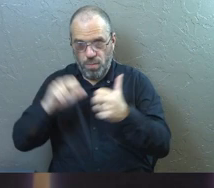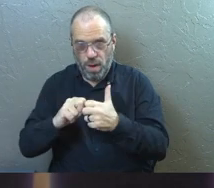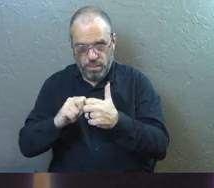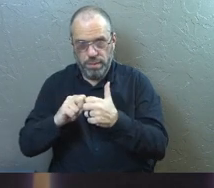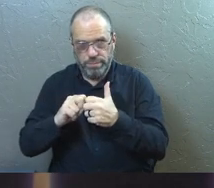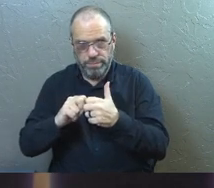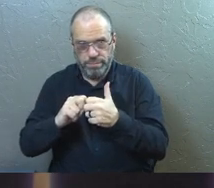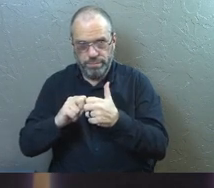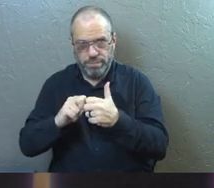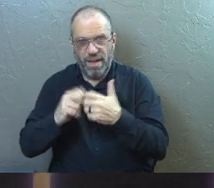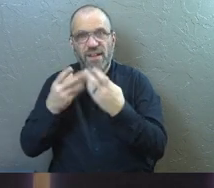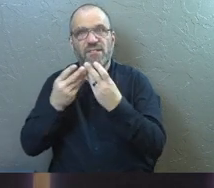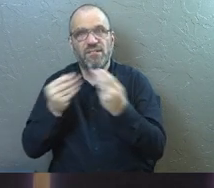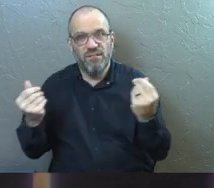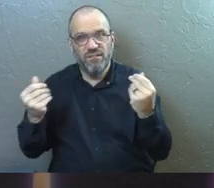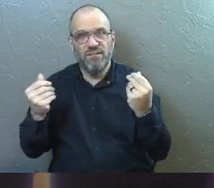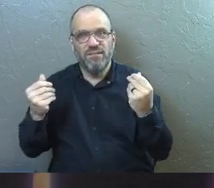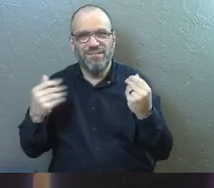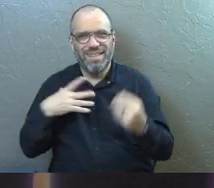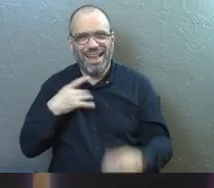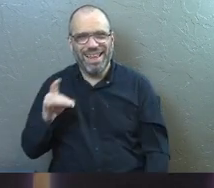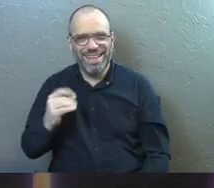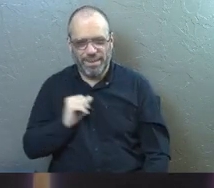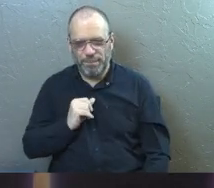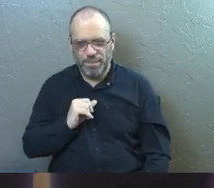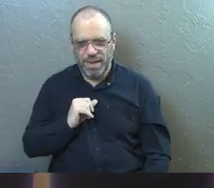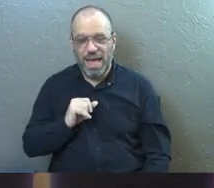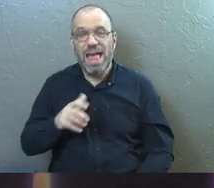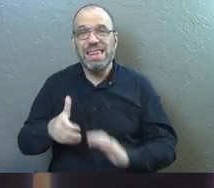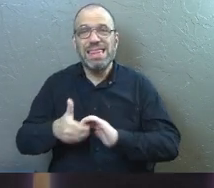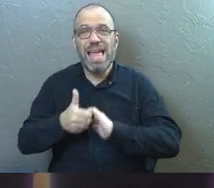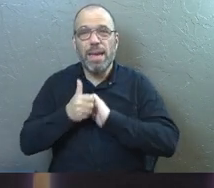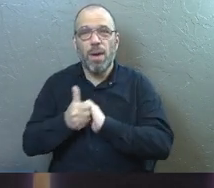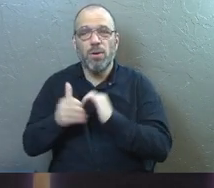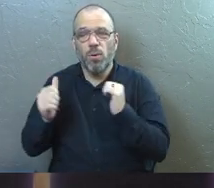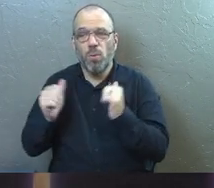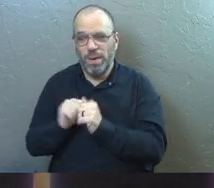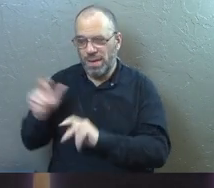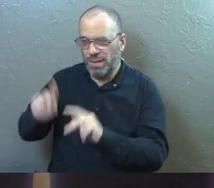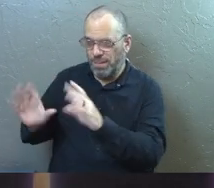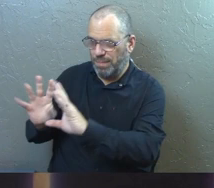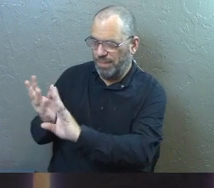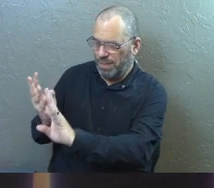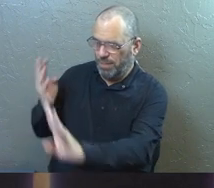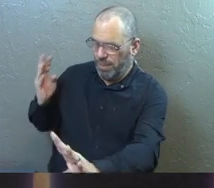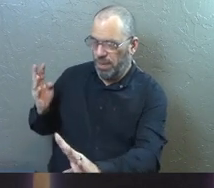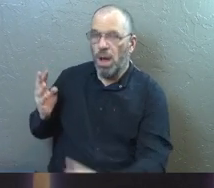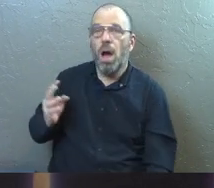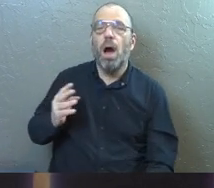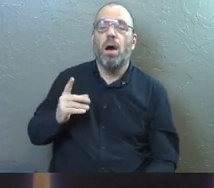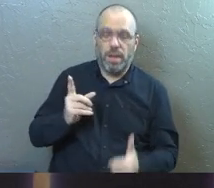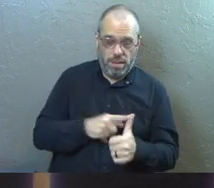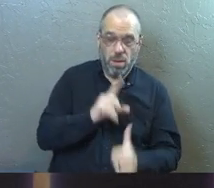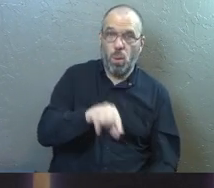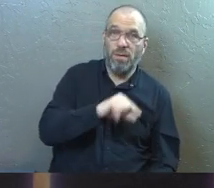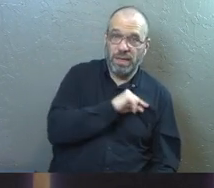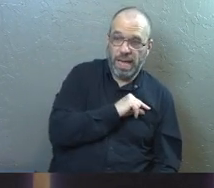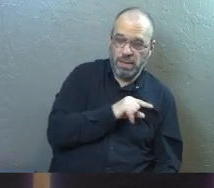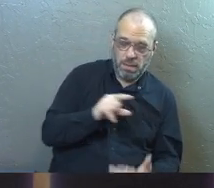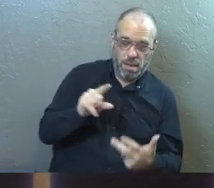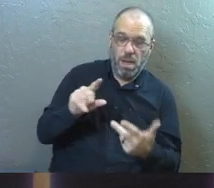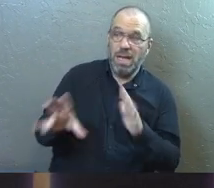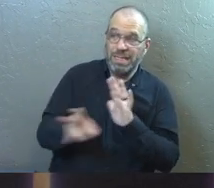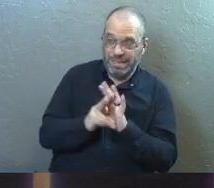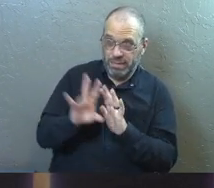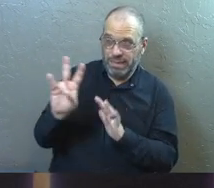actually fixed. I like this. They're partnering with the people. They give them the qualifications. They say, you